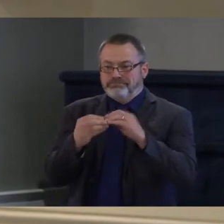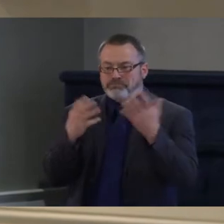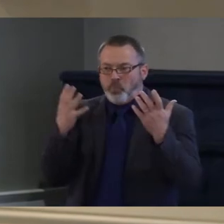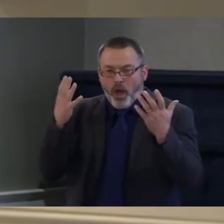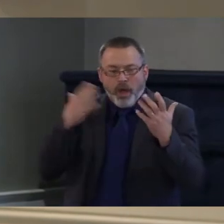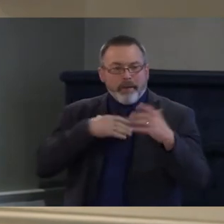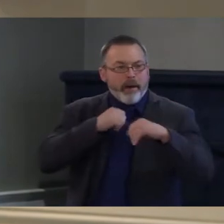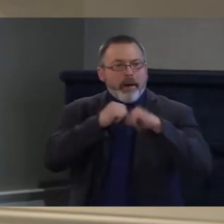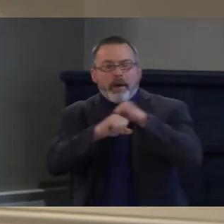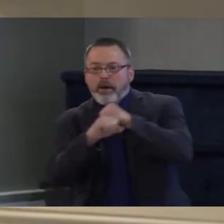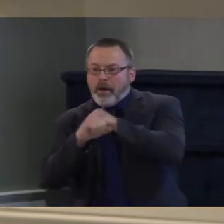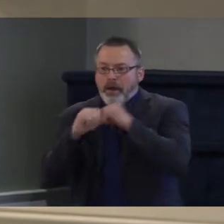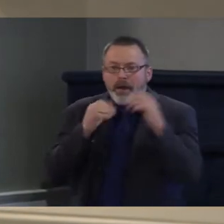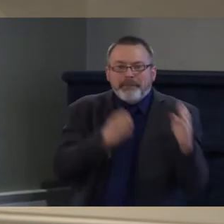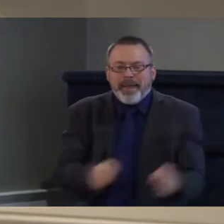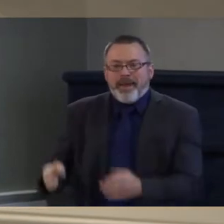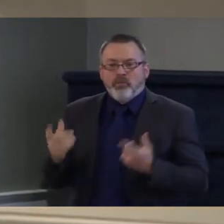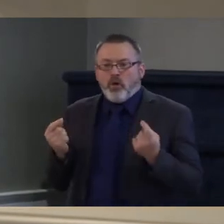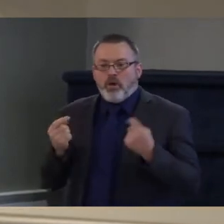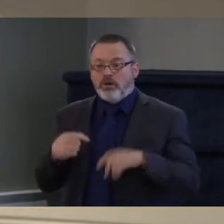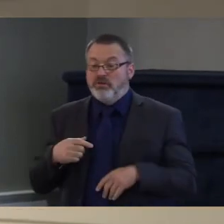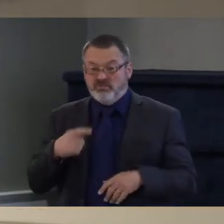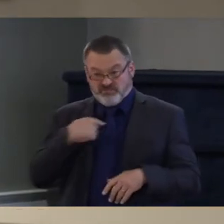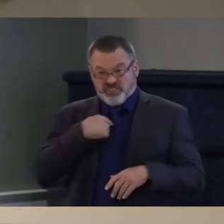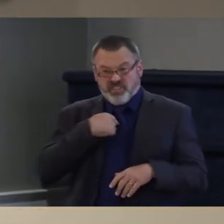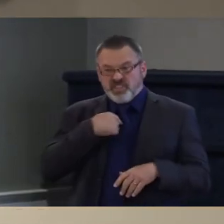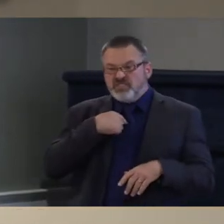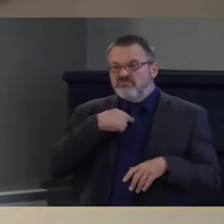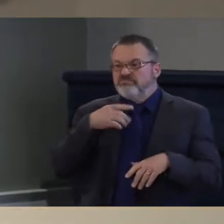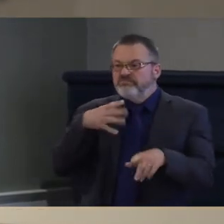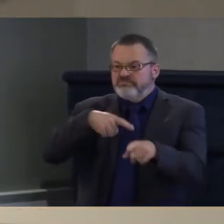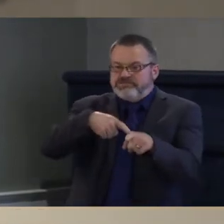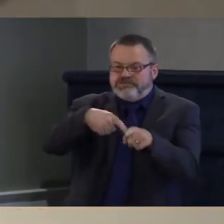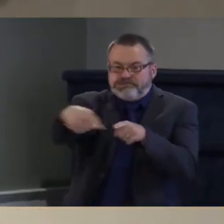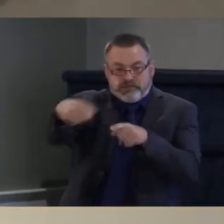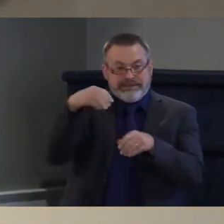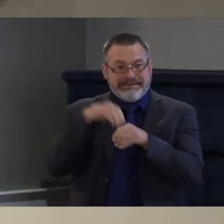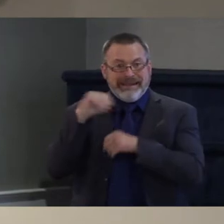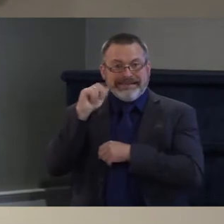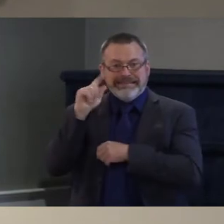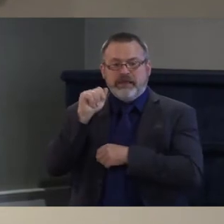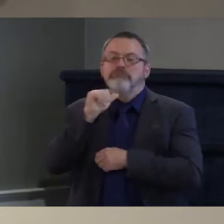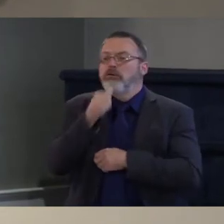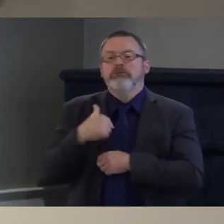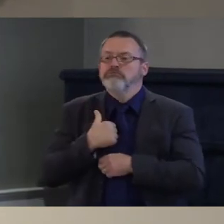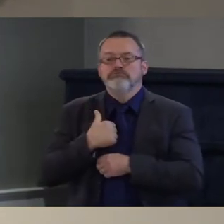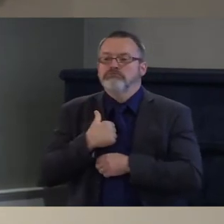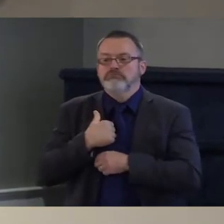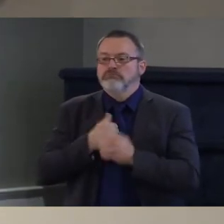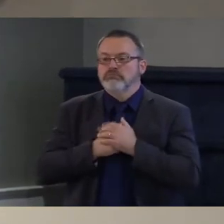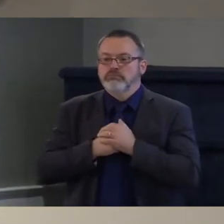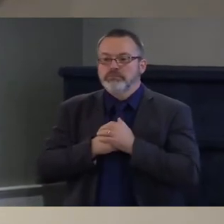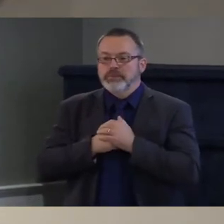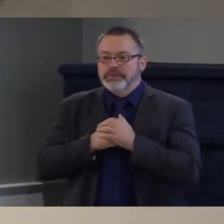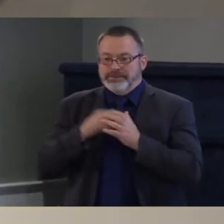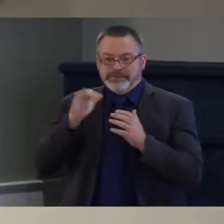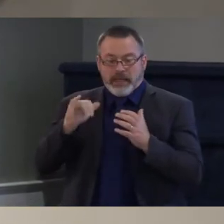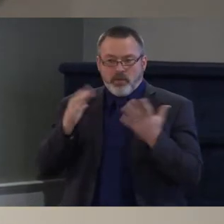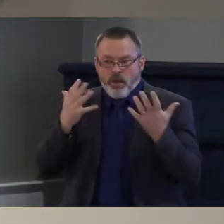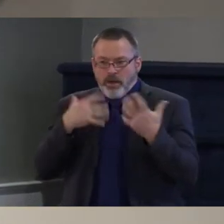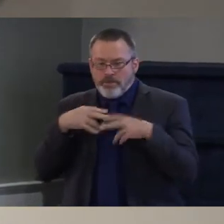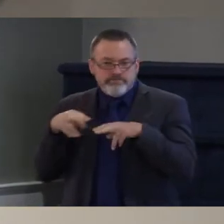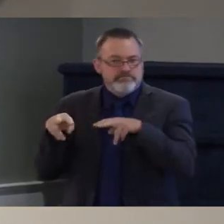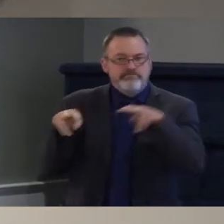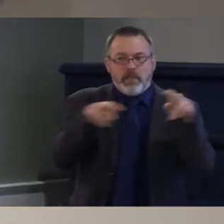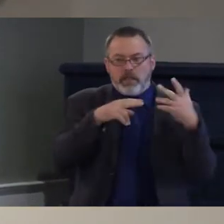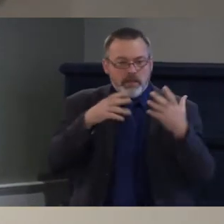not an expert on the inner workings of the ADA so I am completely reliant on my experience talking to